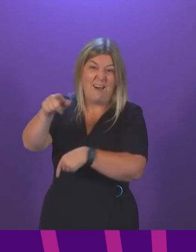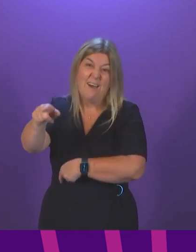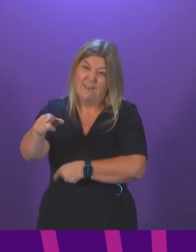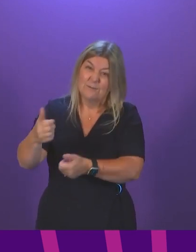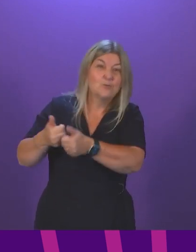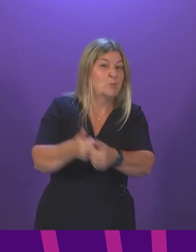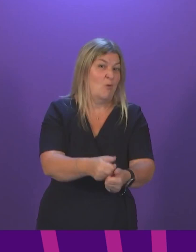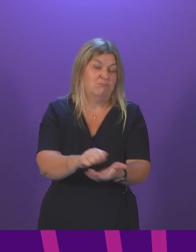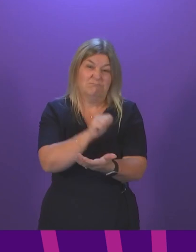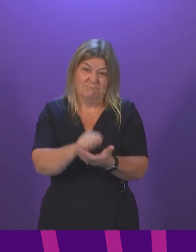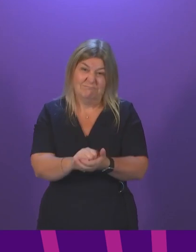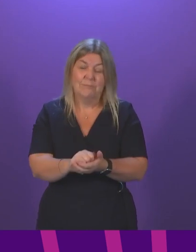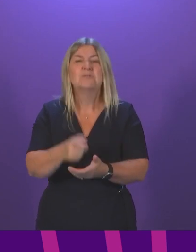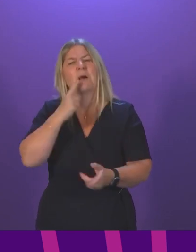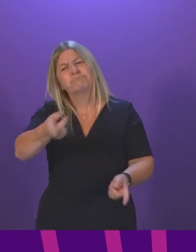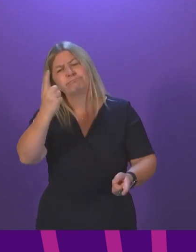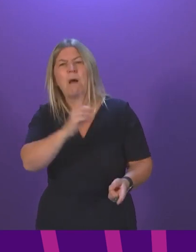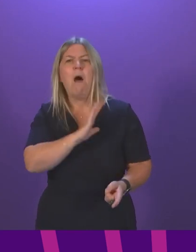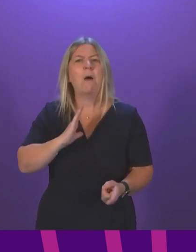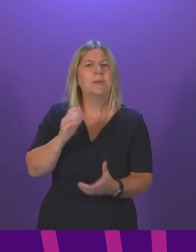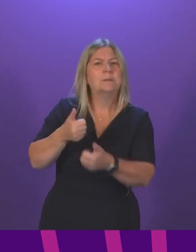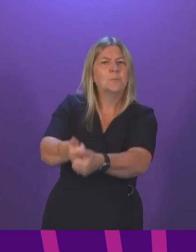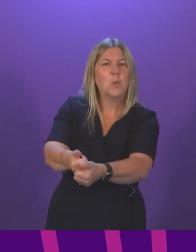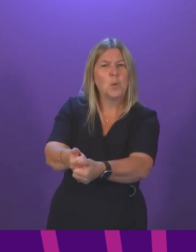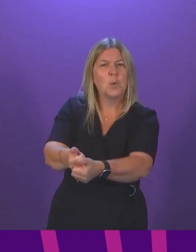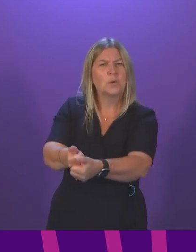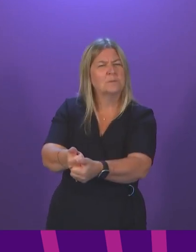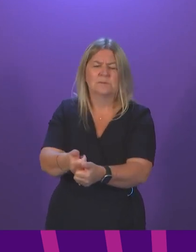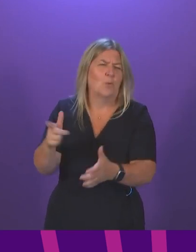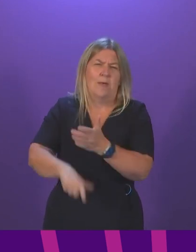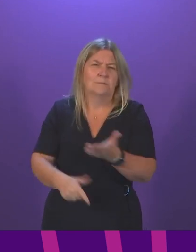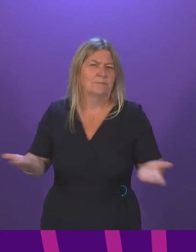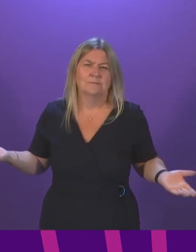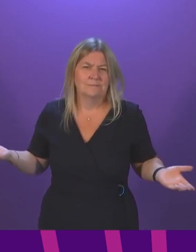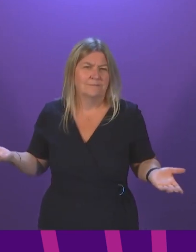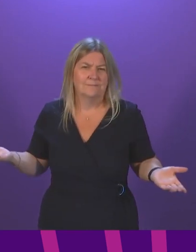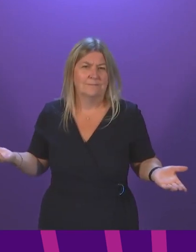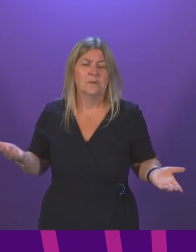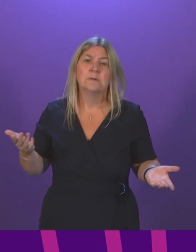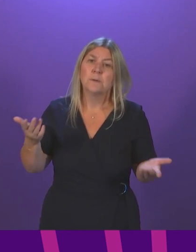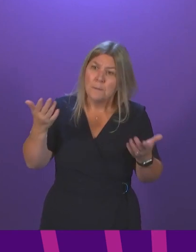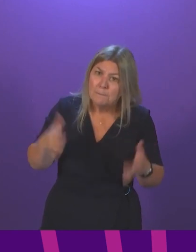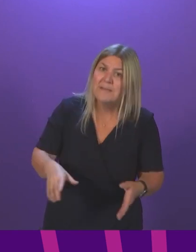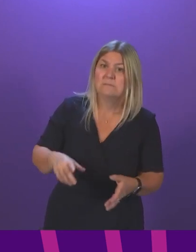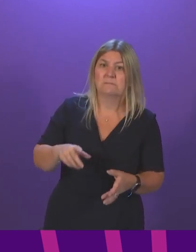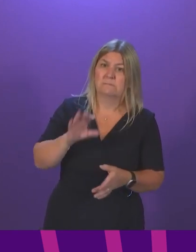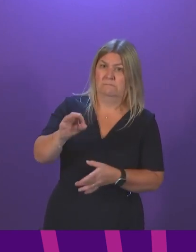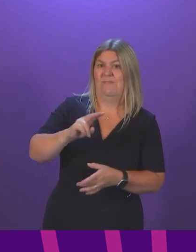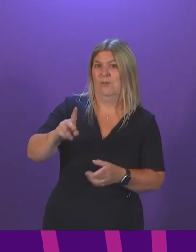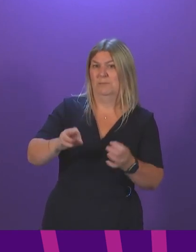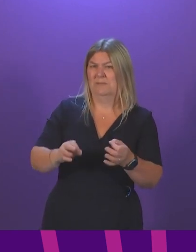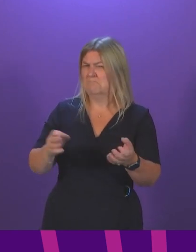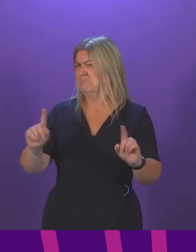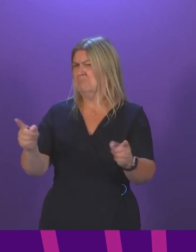government that has done too little too late. So can I ask the First Minister what discussions she has had with the service about the